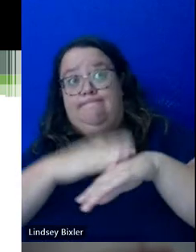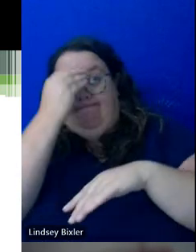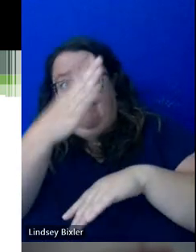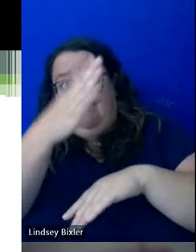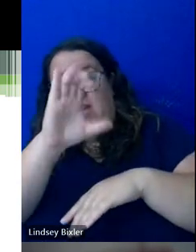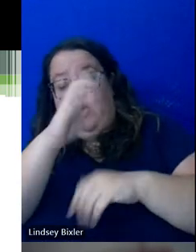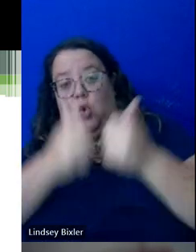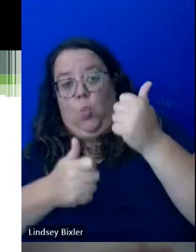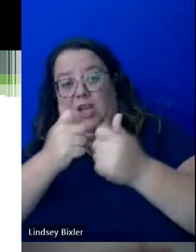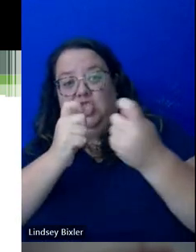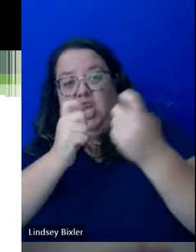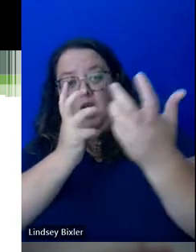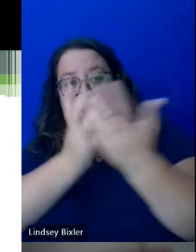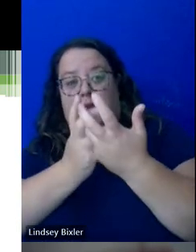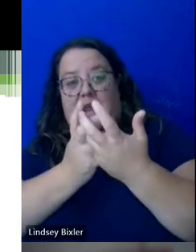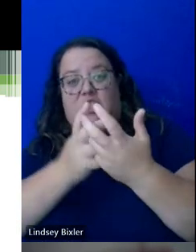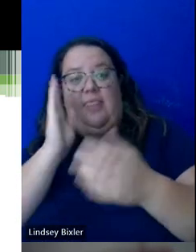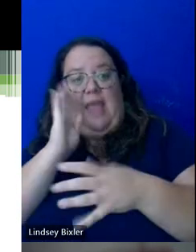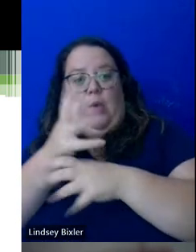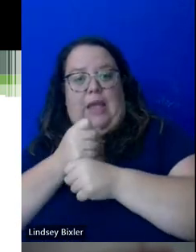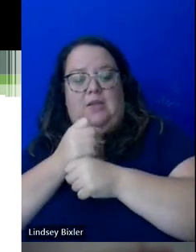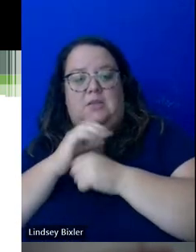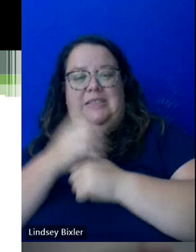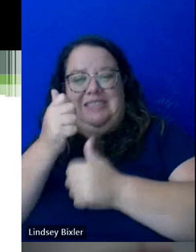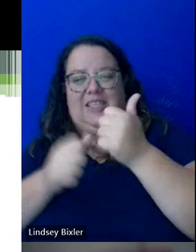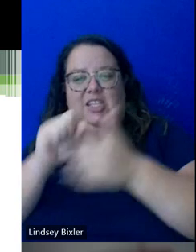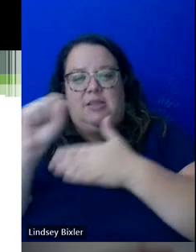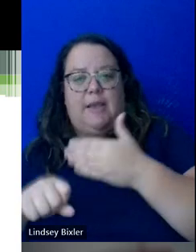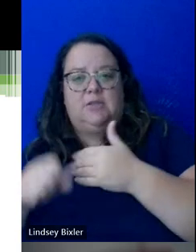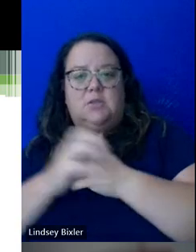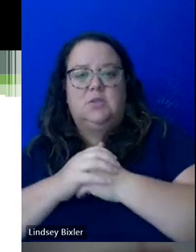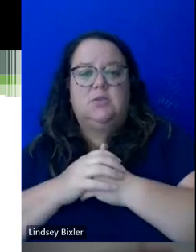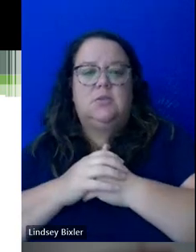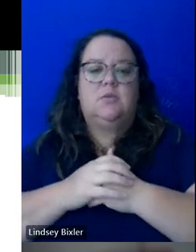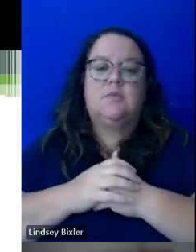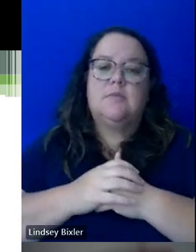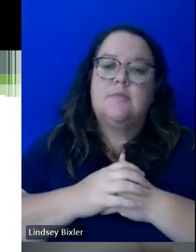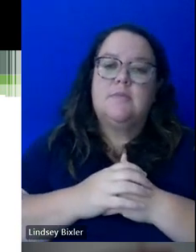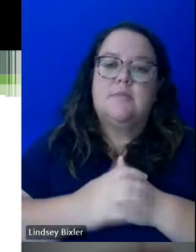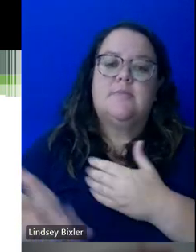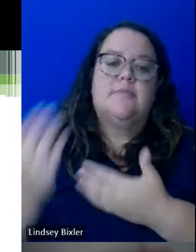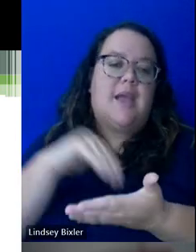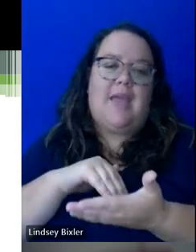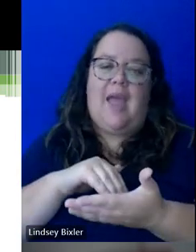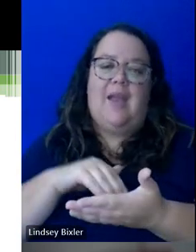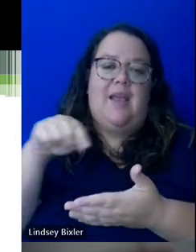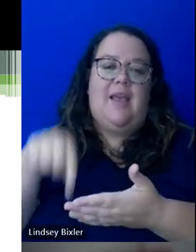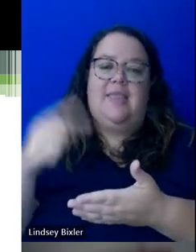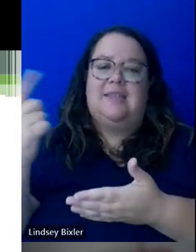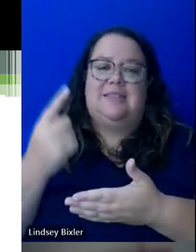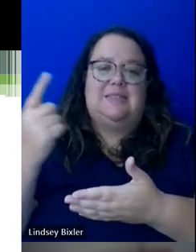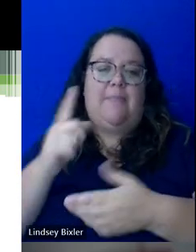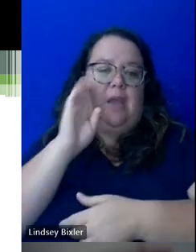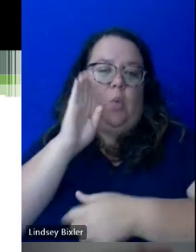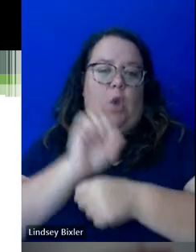academic accommodations they are receiving each semester. So, again, this is something that we work